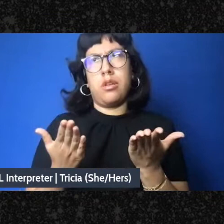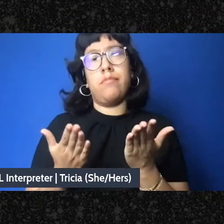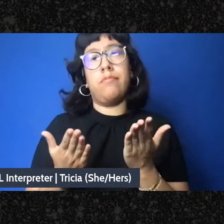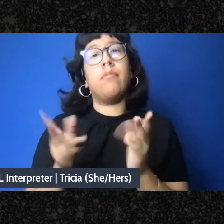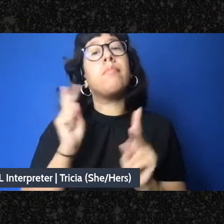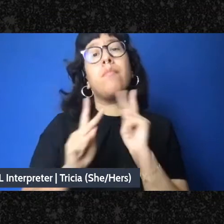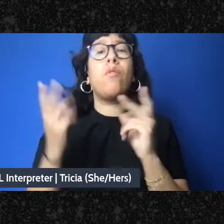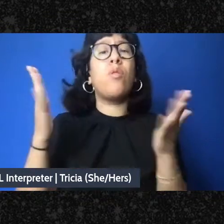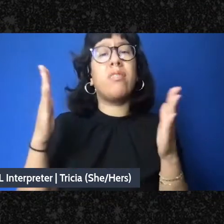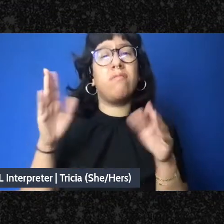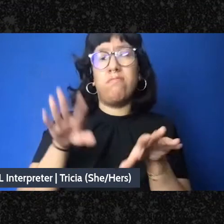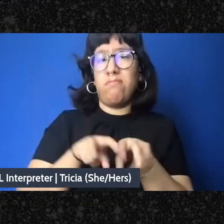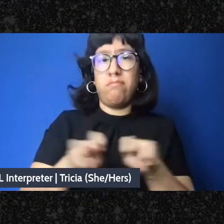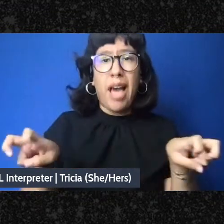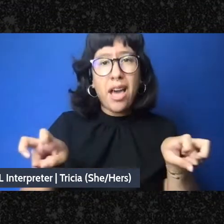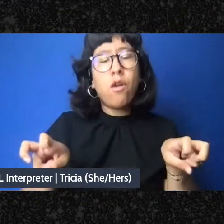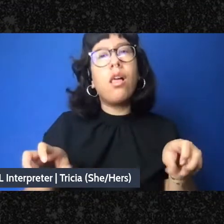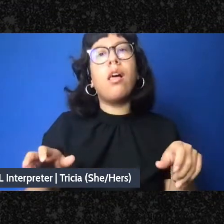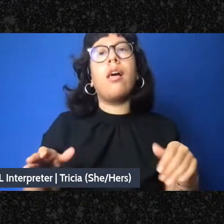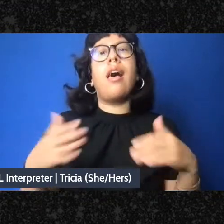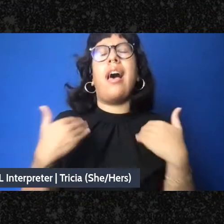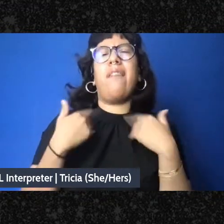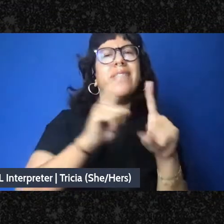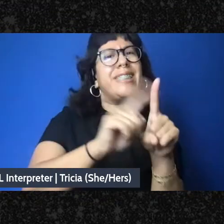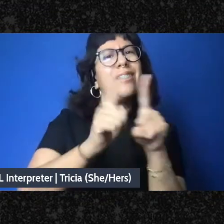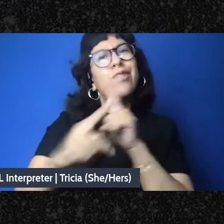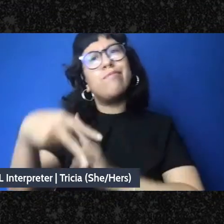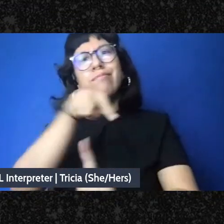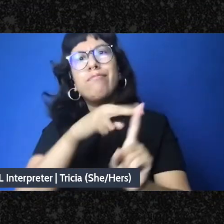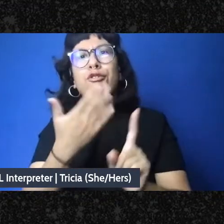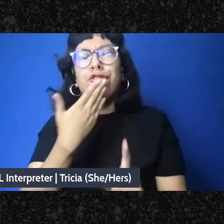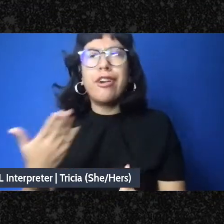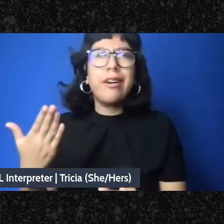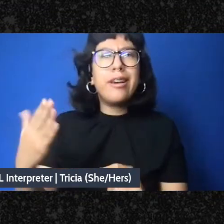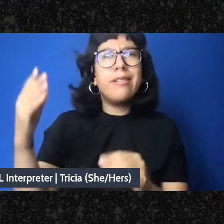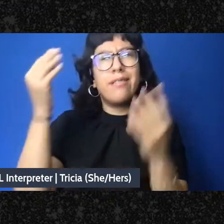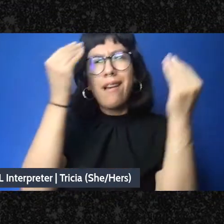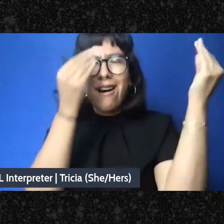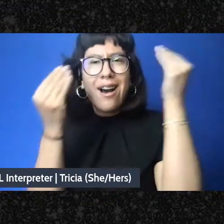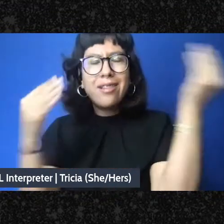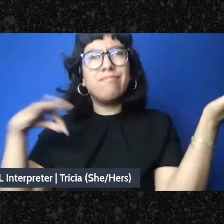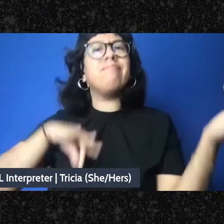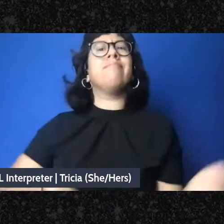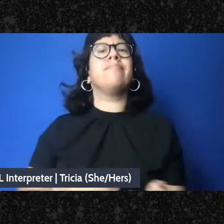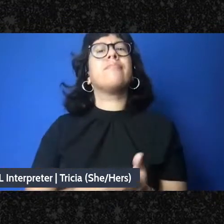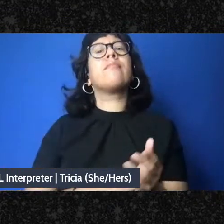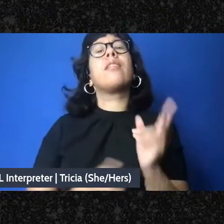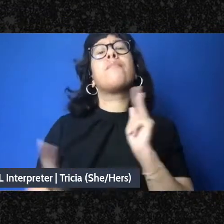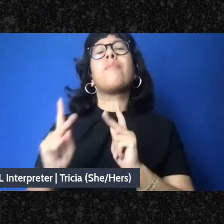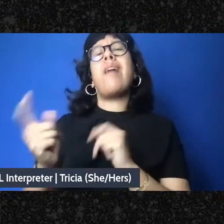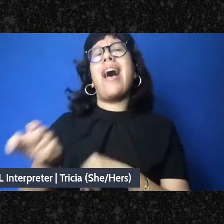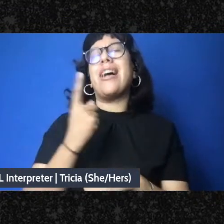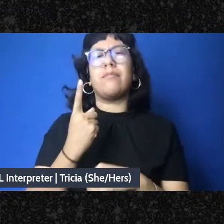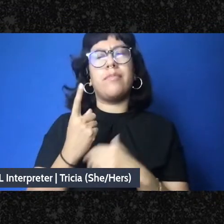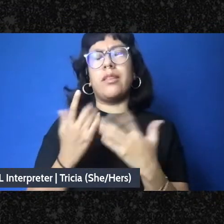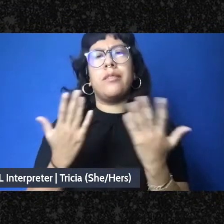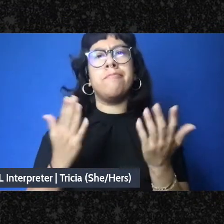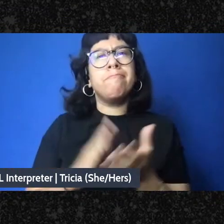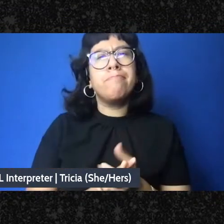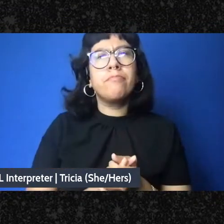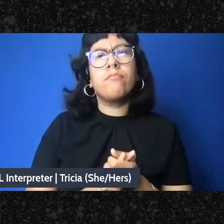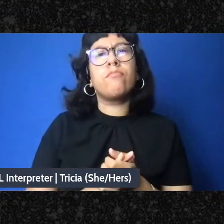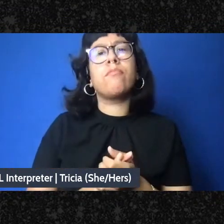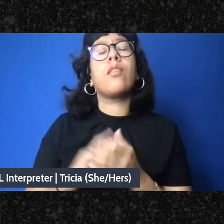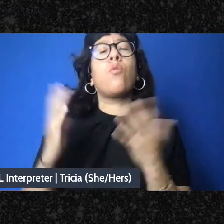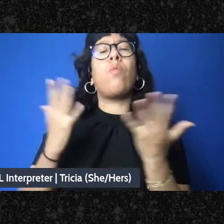on this panel have really different useful things to contribute to. So people keep asking me, what's the role of the state in producing